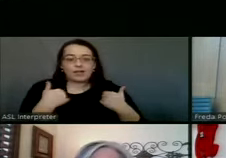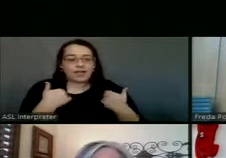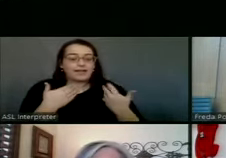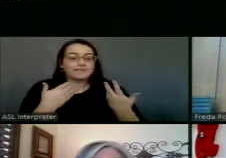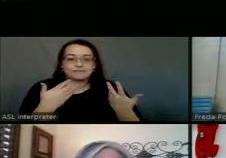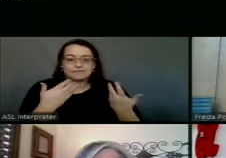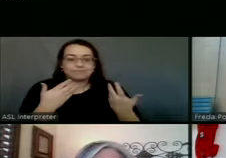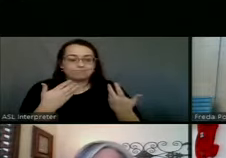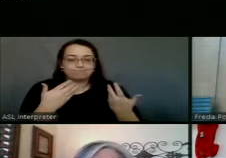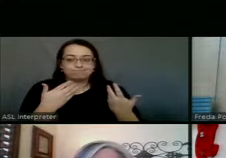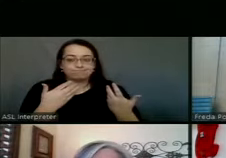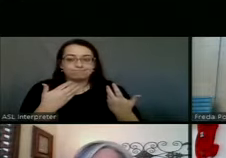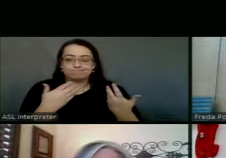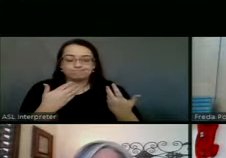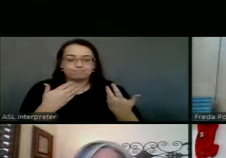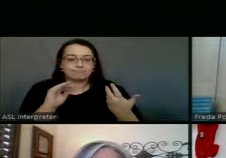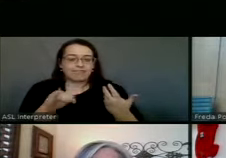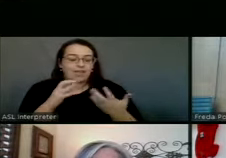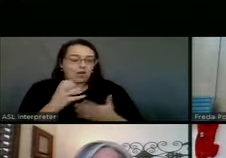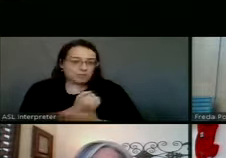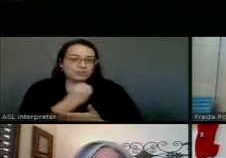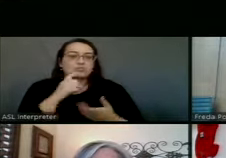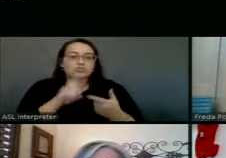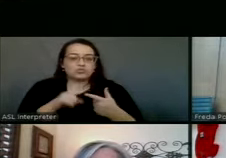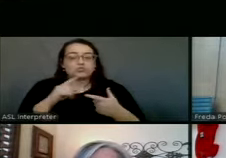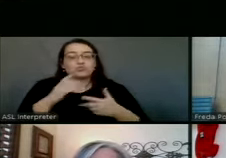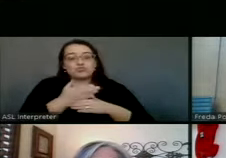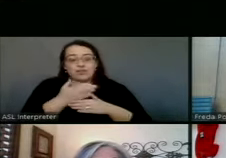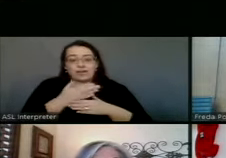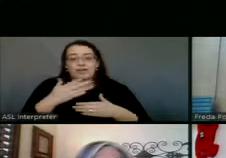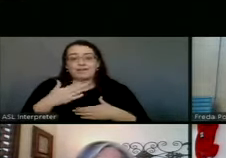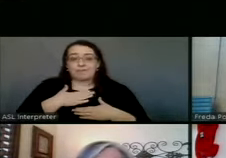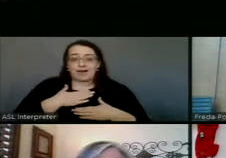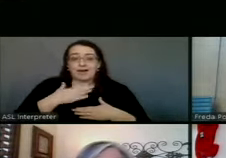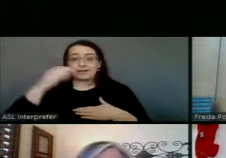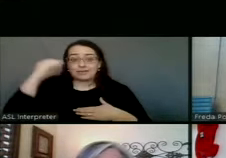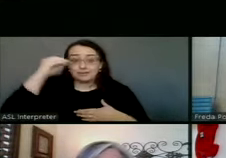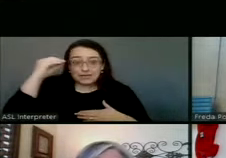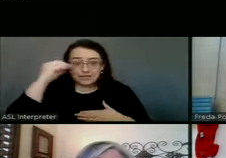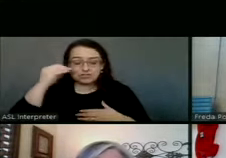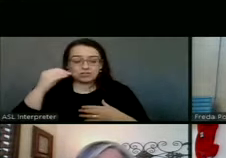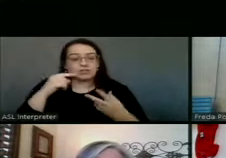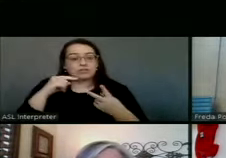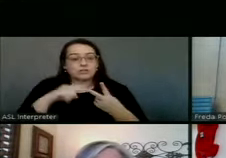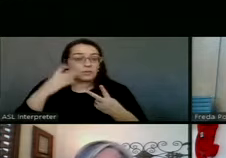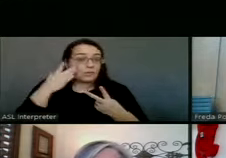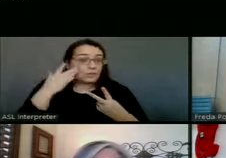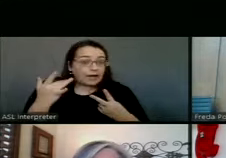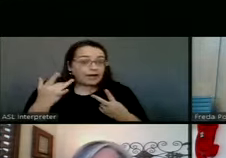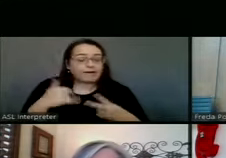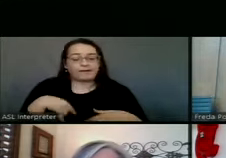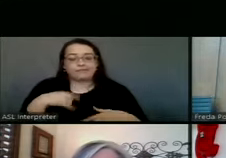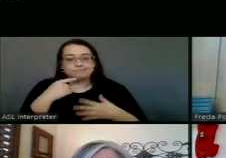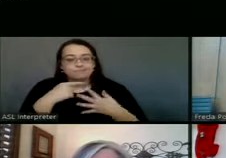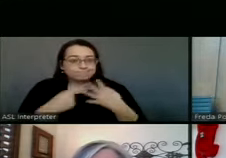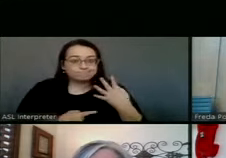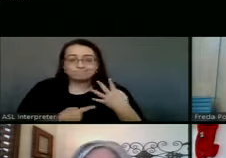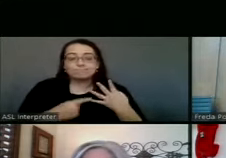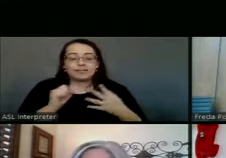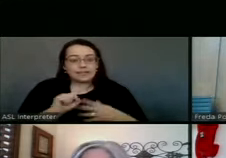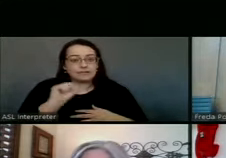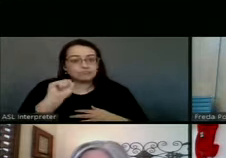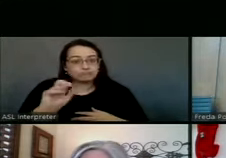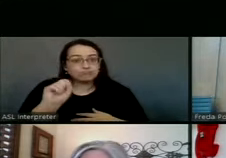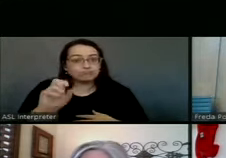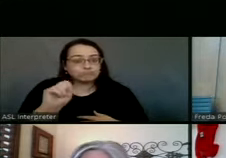has, has that opportunity to share why they think and why they believe that, um, you know, that